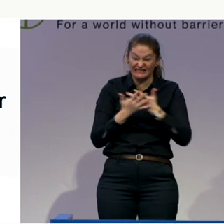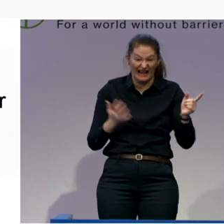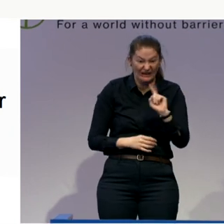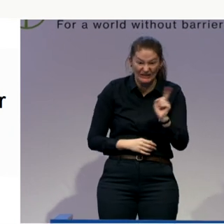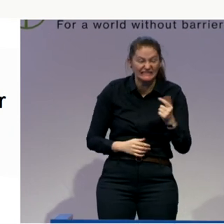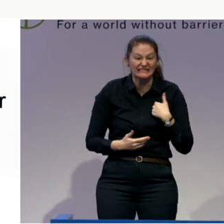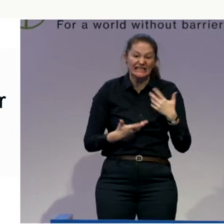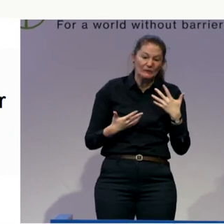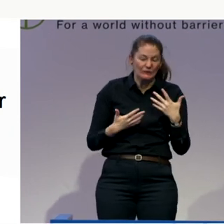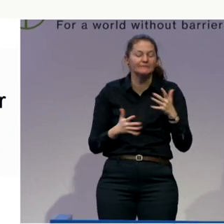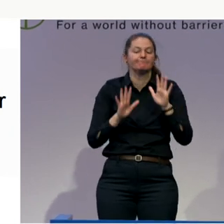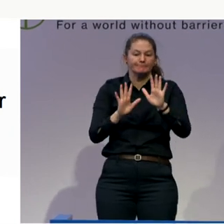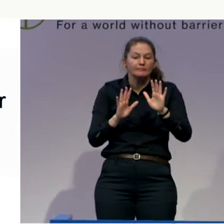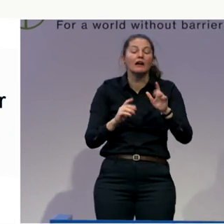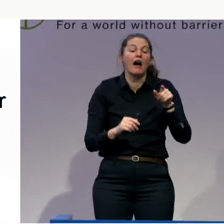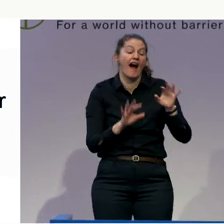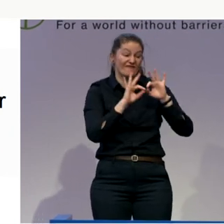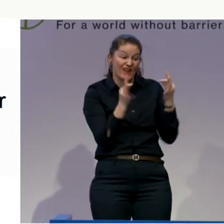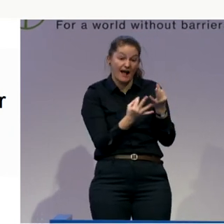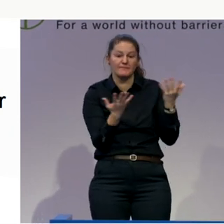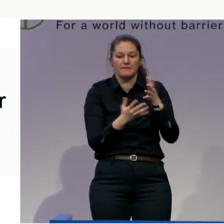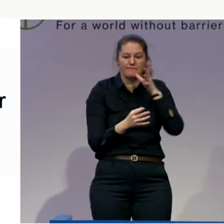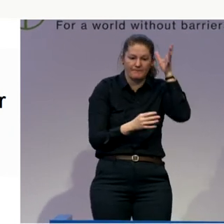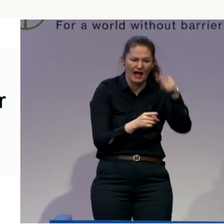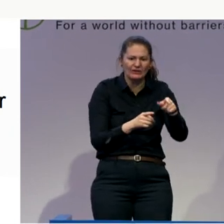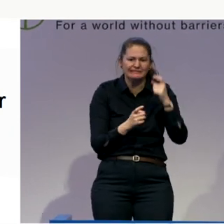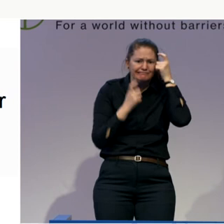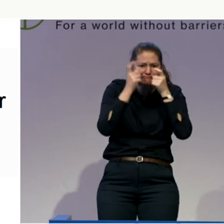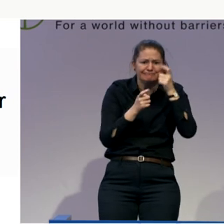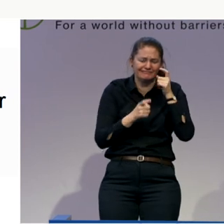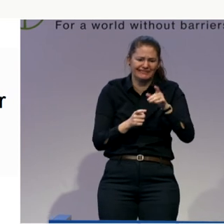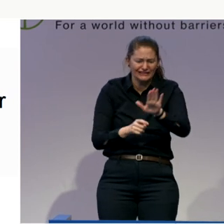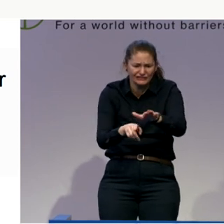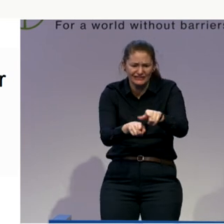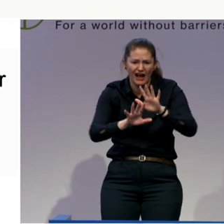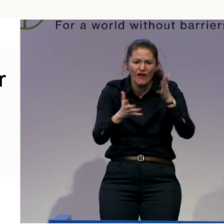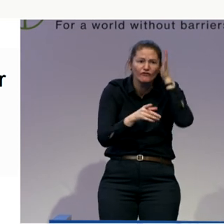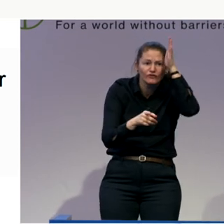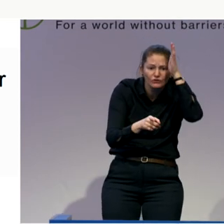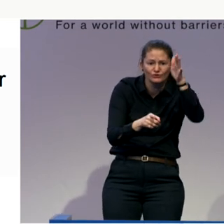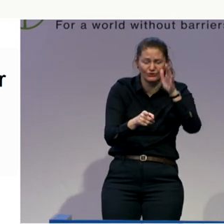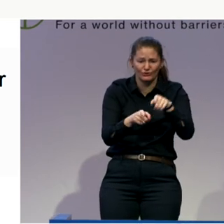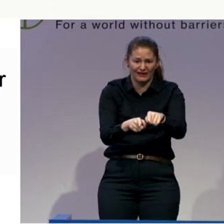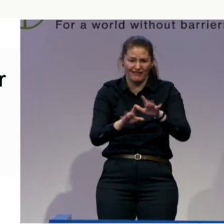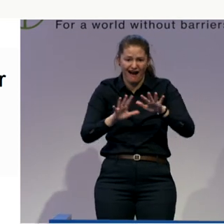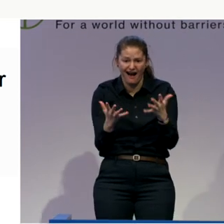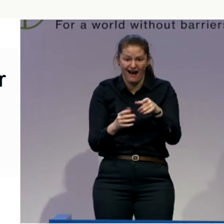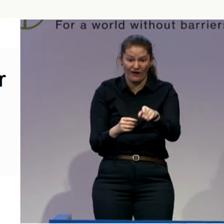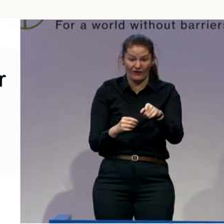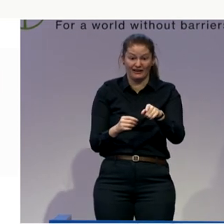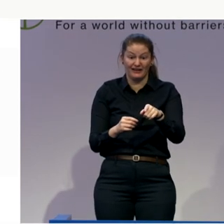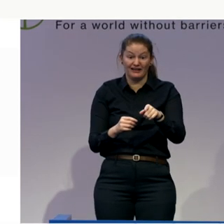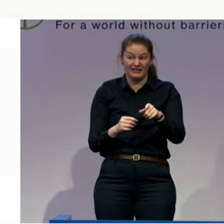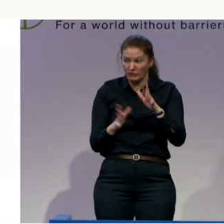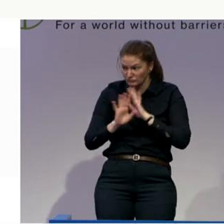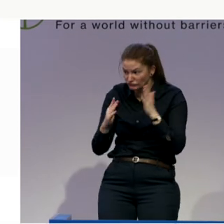themselves. That's another major lesson. Yeah, I can go on, but I won't. I want to. What I'm going to do